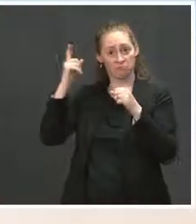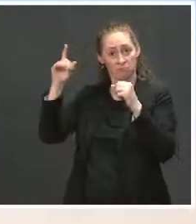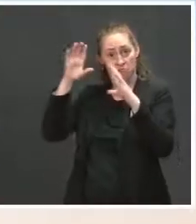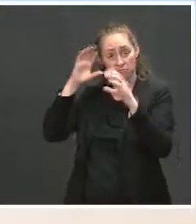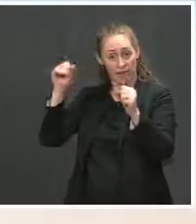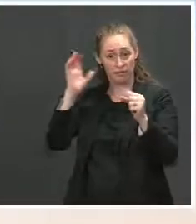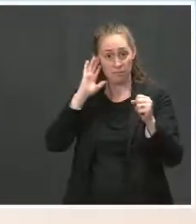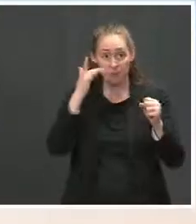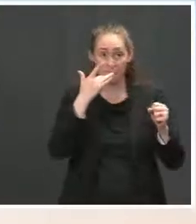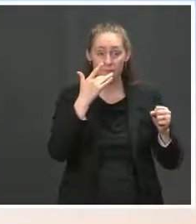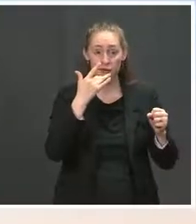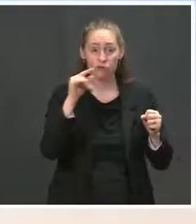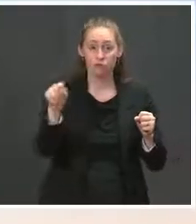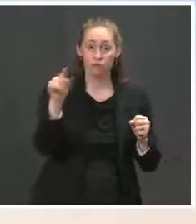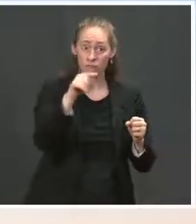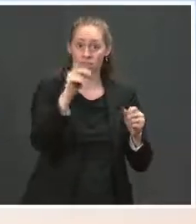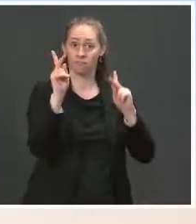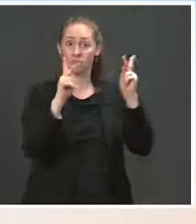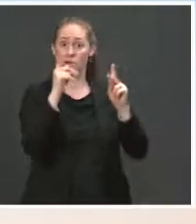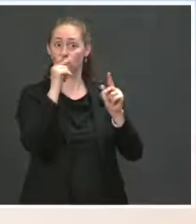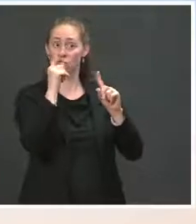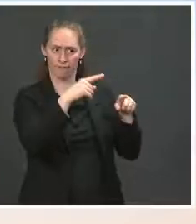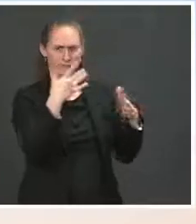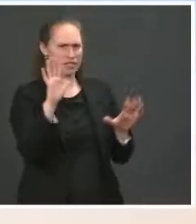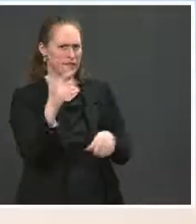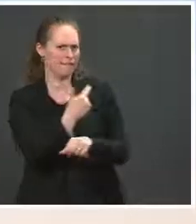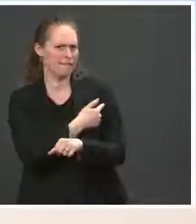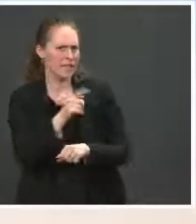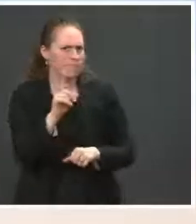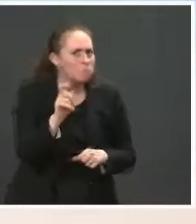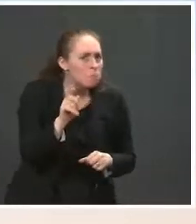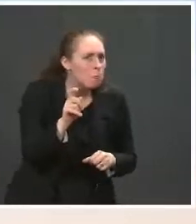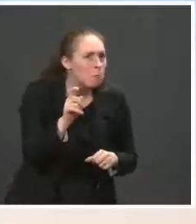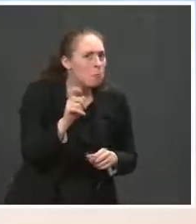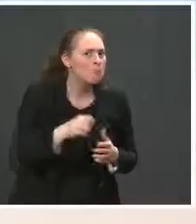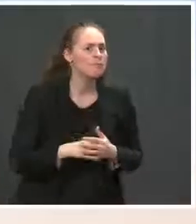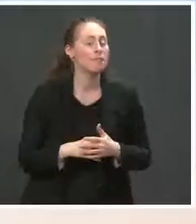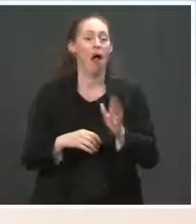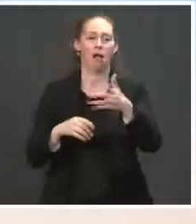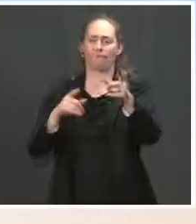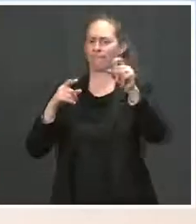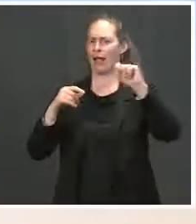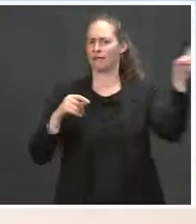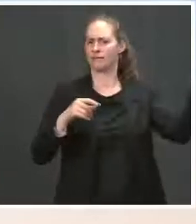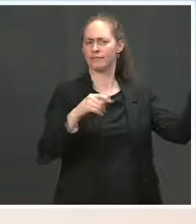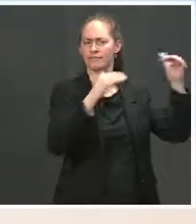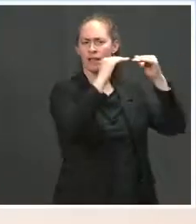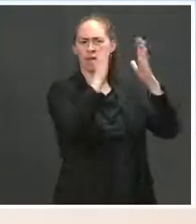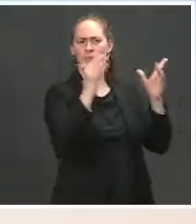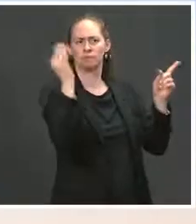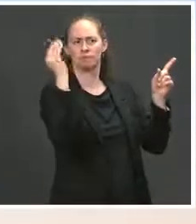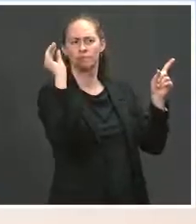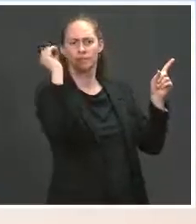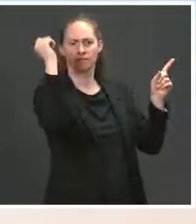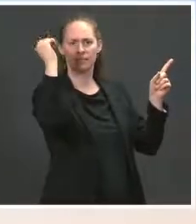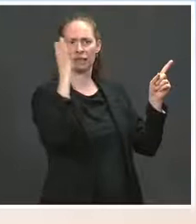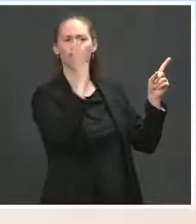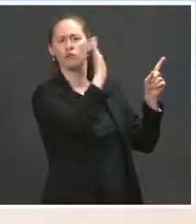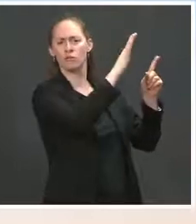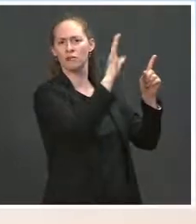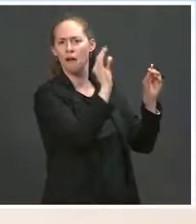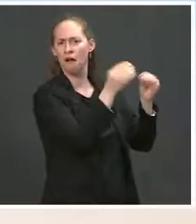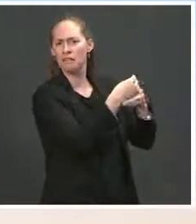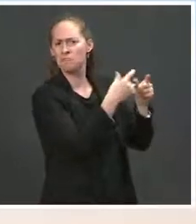vaccinated as well? Ms. This is all I would send you to the Speaker's office and they are determining attendance and requirements for those who are attending.